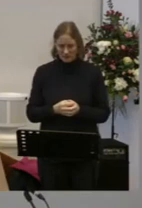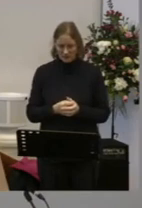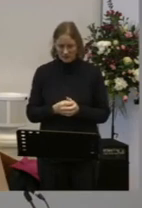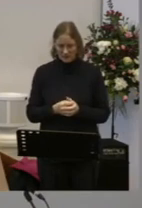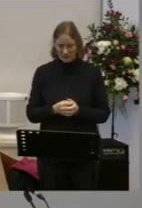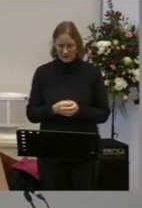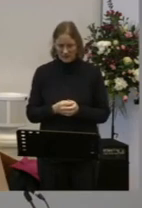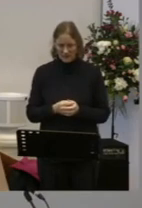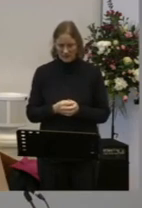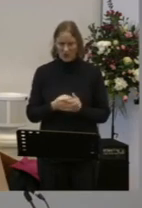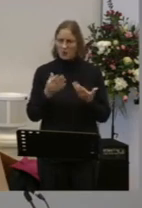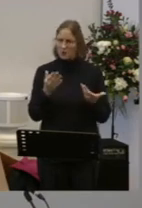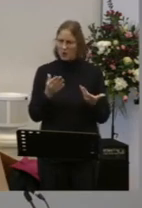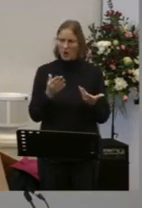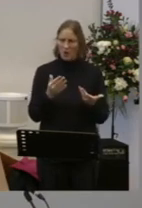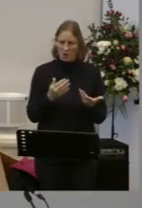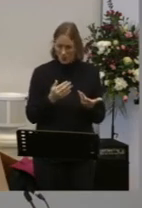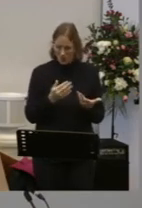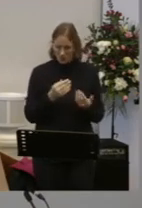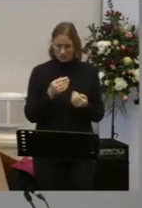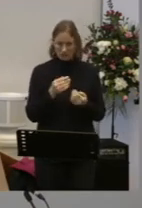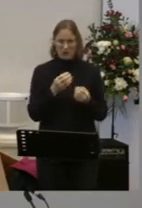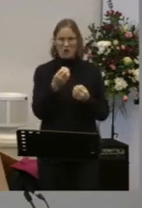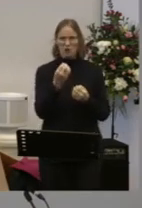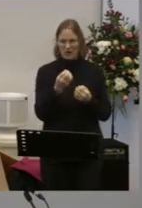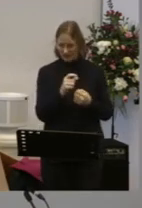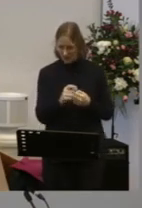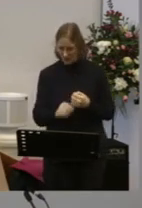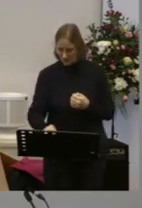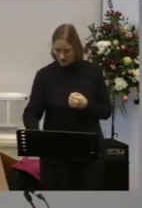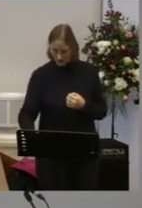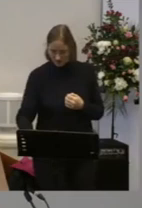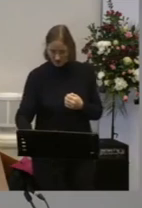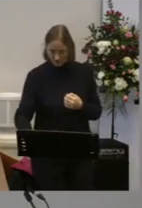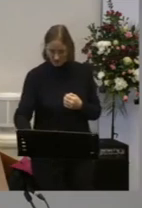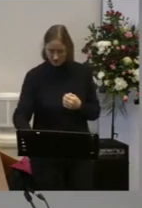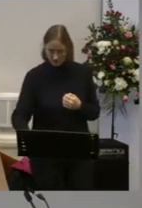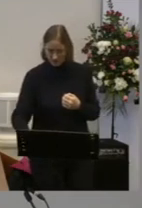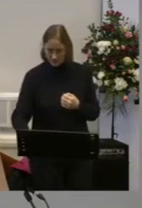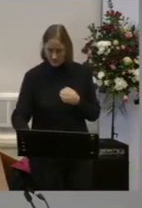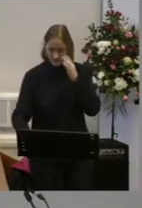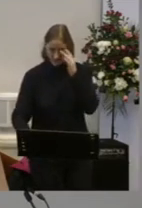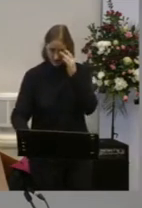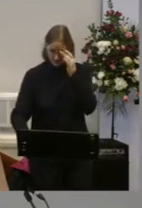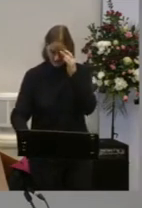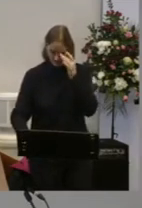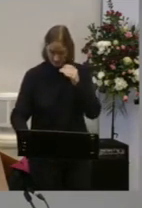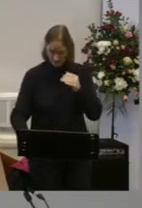The context of the use of that verb of polyatrosis Was often used to mean to be brought out of slavery